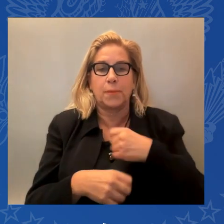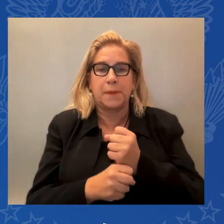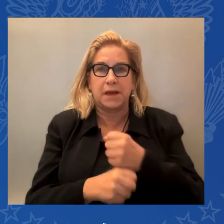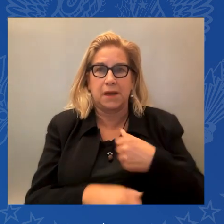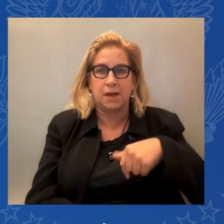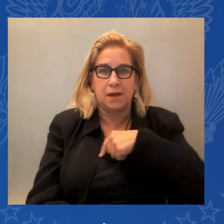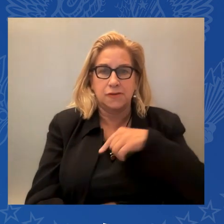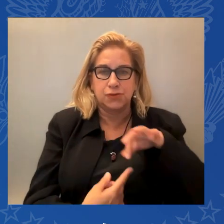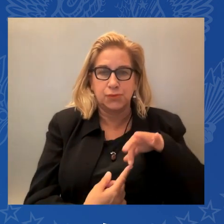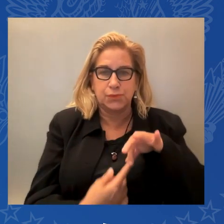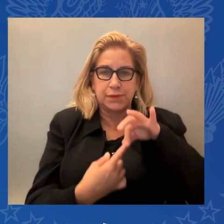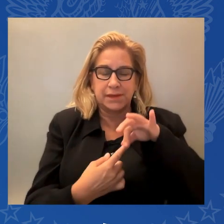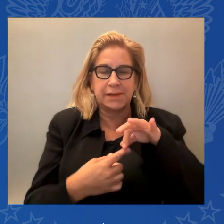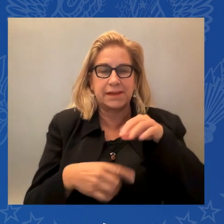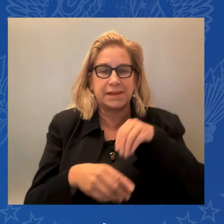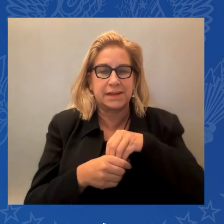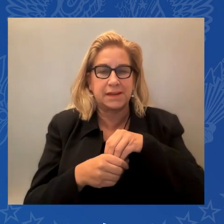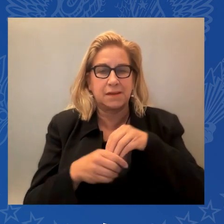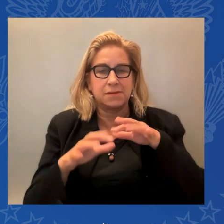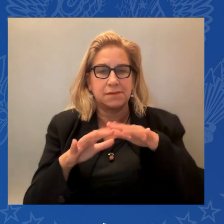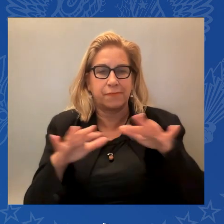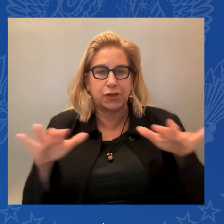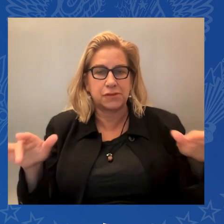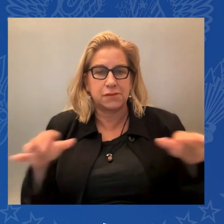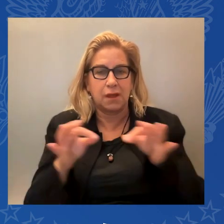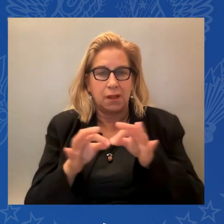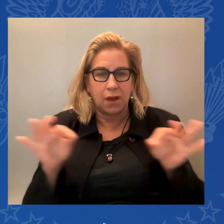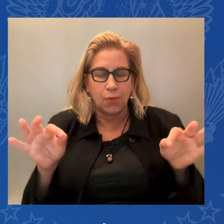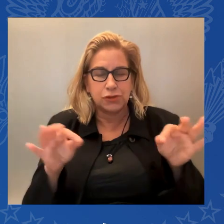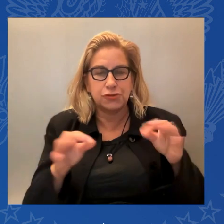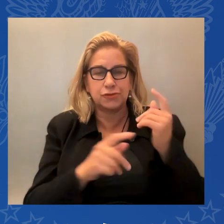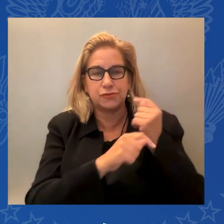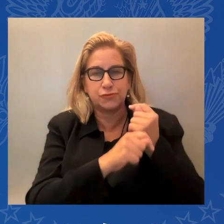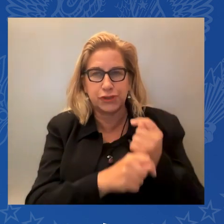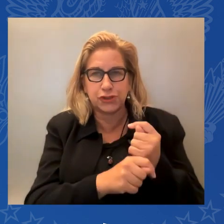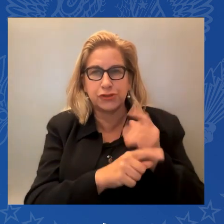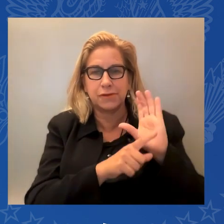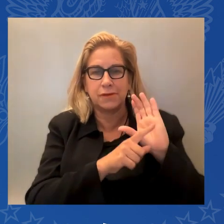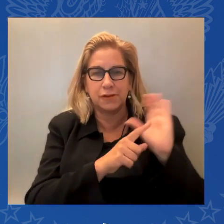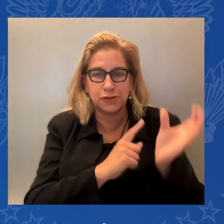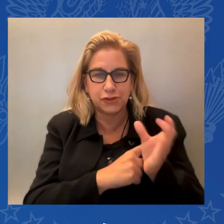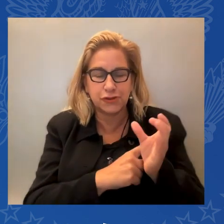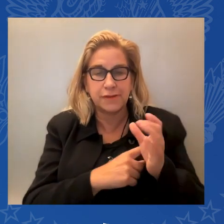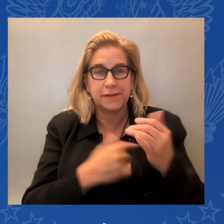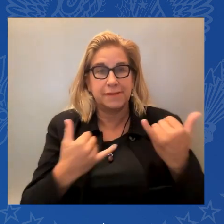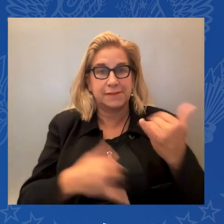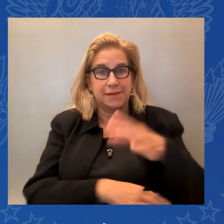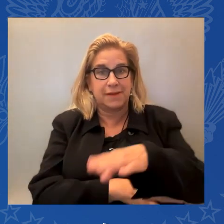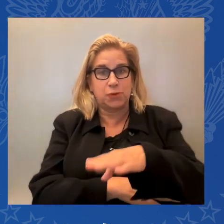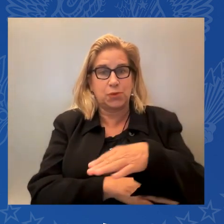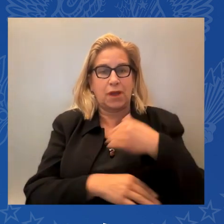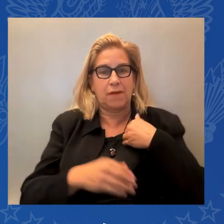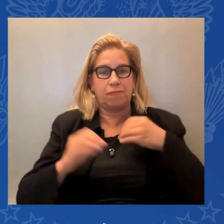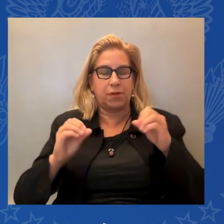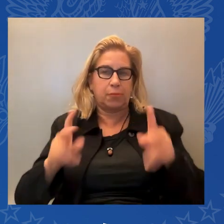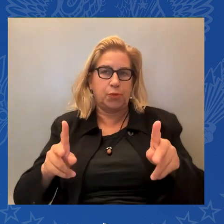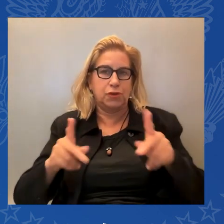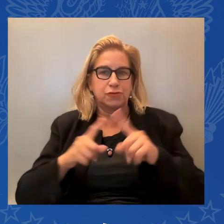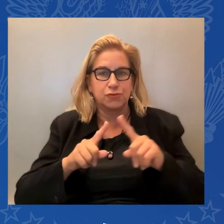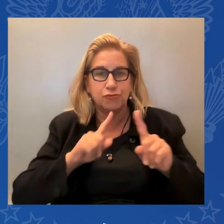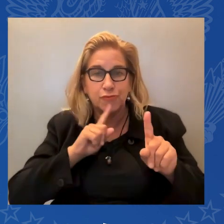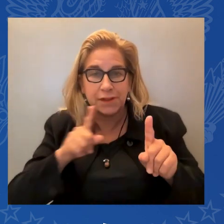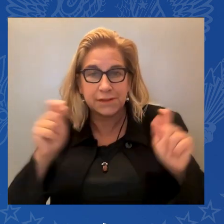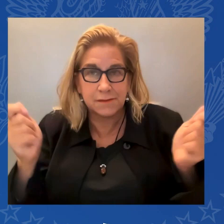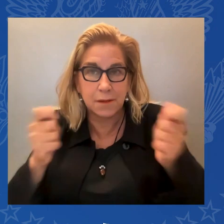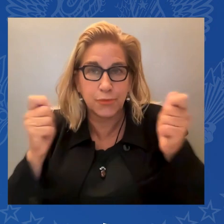cultures. And this afternoon you give us the opportunity to celebrate Hispanic Heritage Month, where we acknowledge